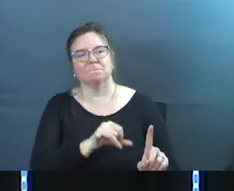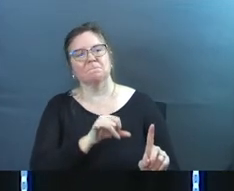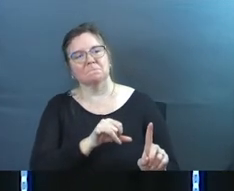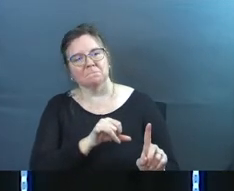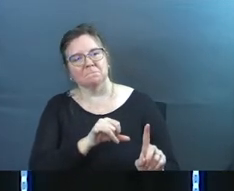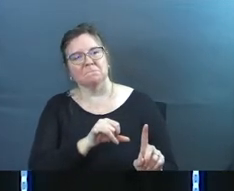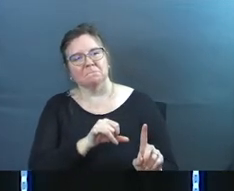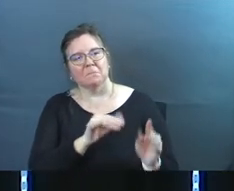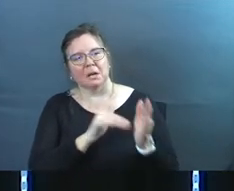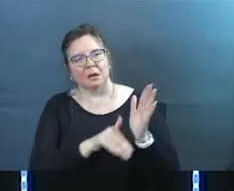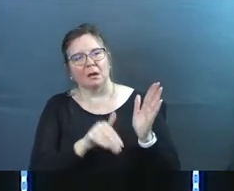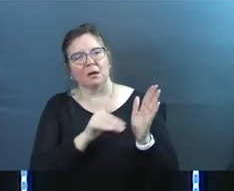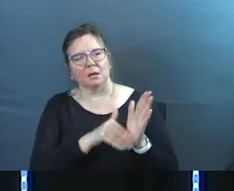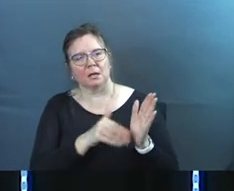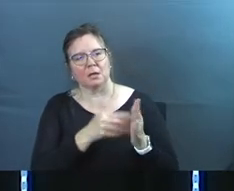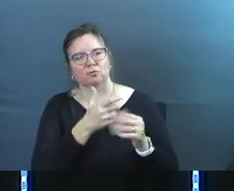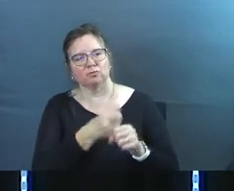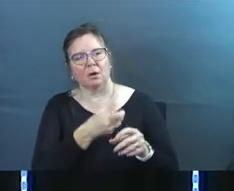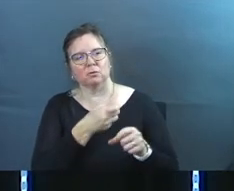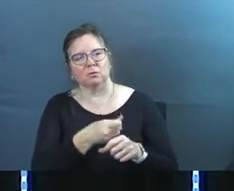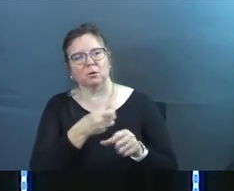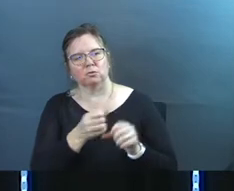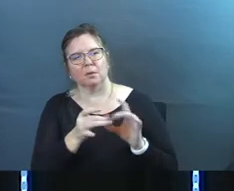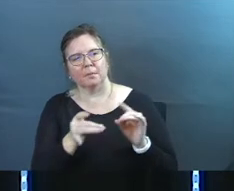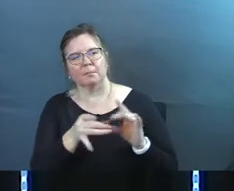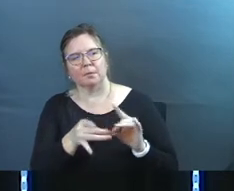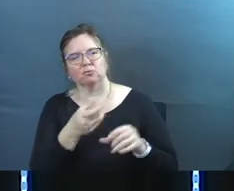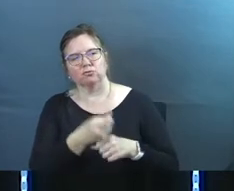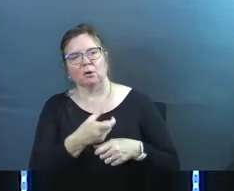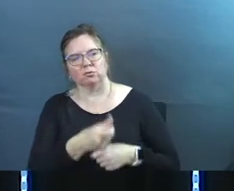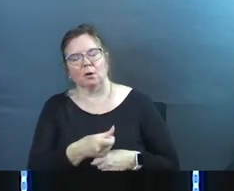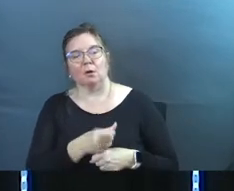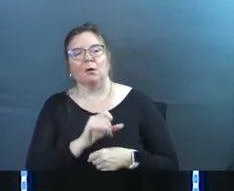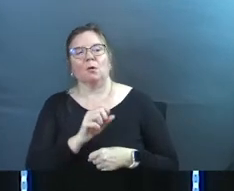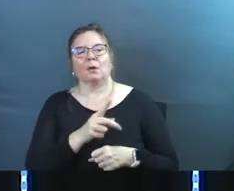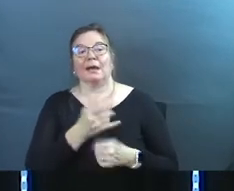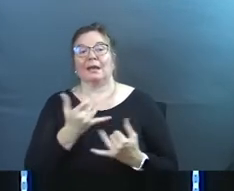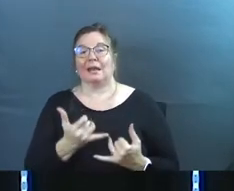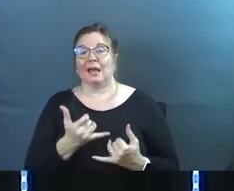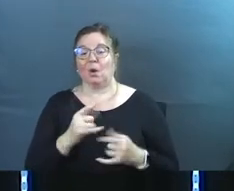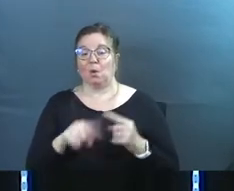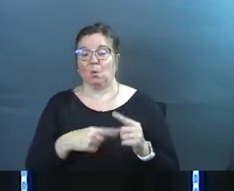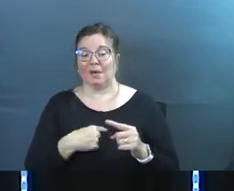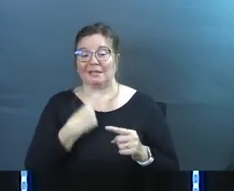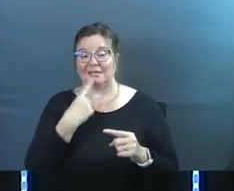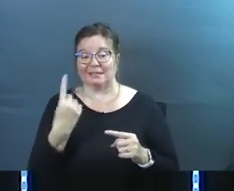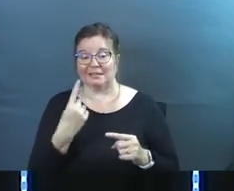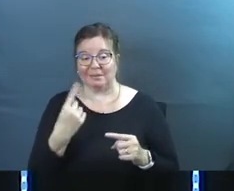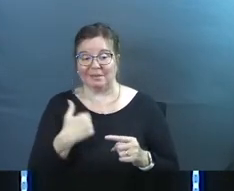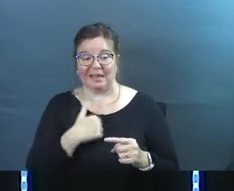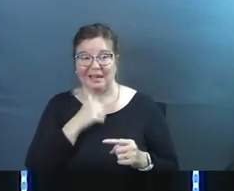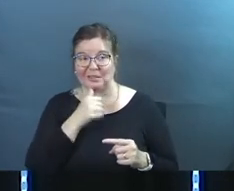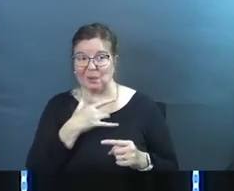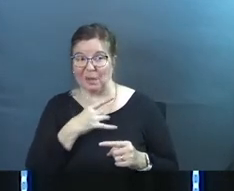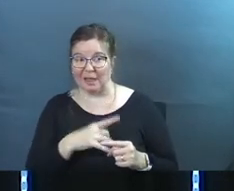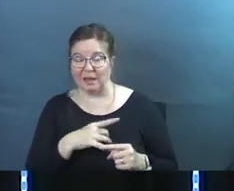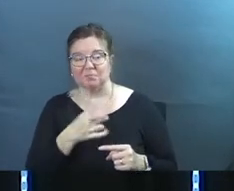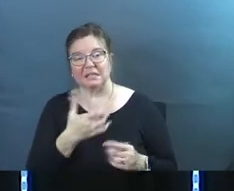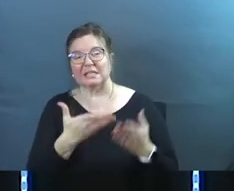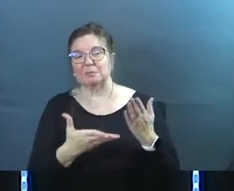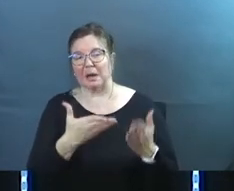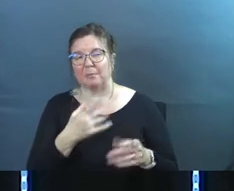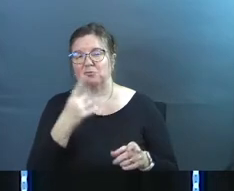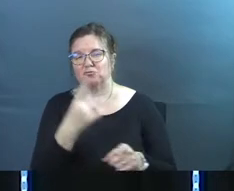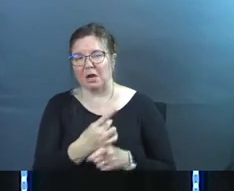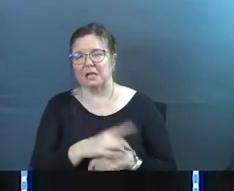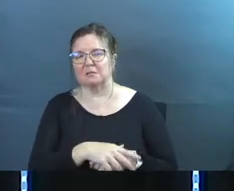Billy Graham says so many smart things so many times in a row that we're like, okay, even when he says something that I don't like, he's